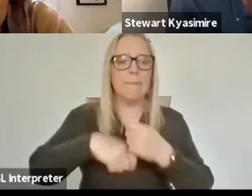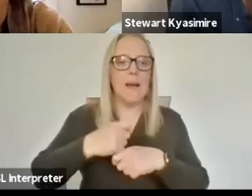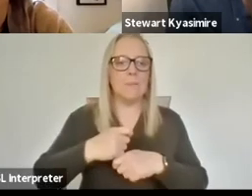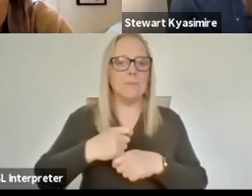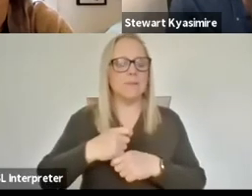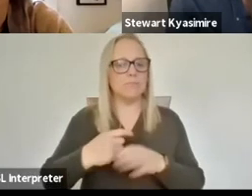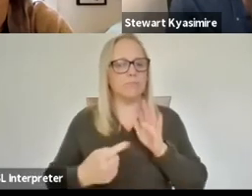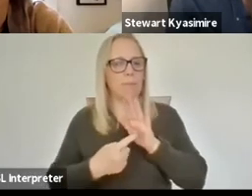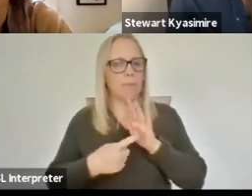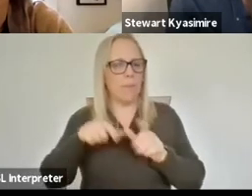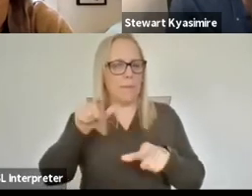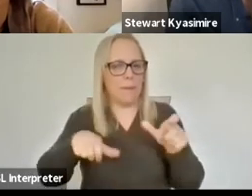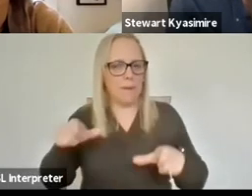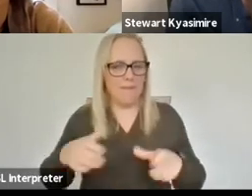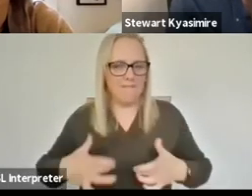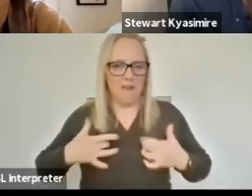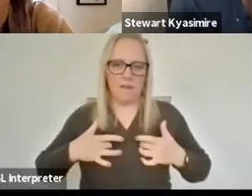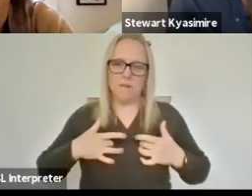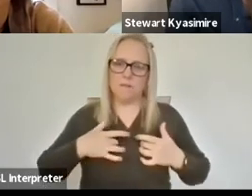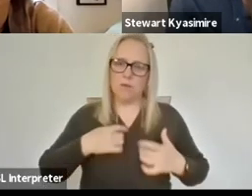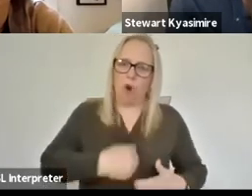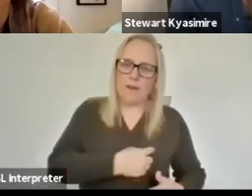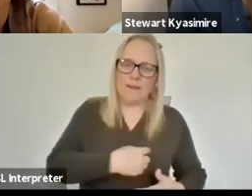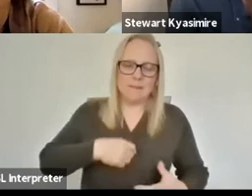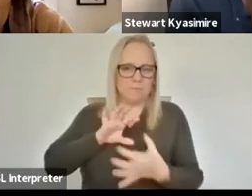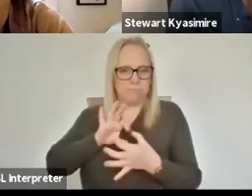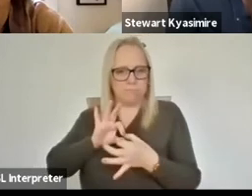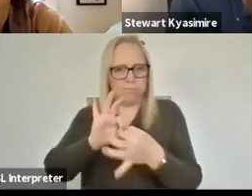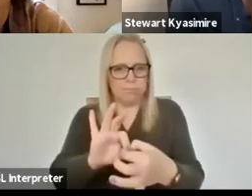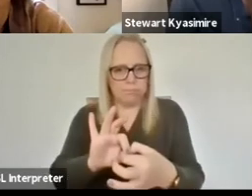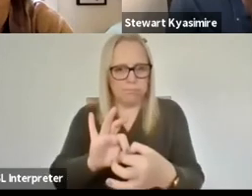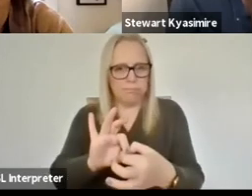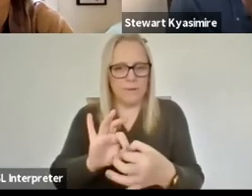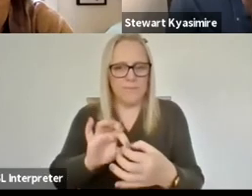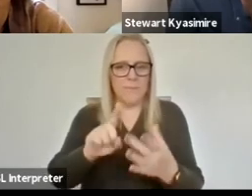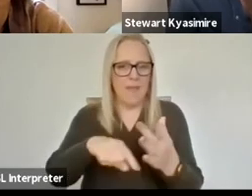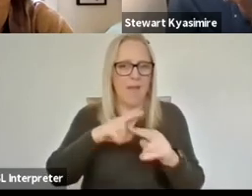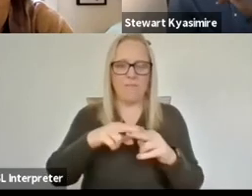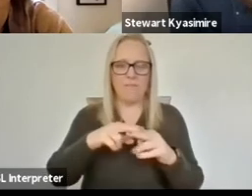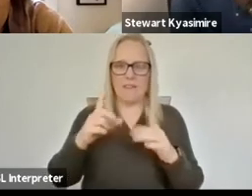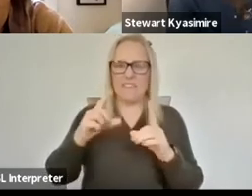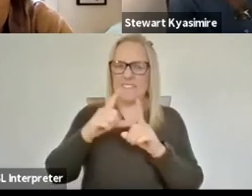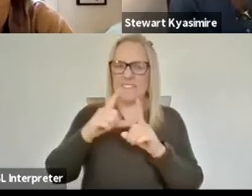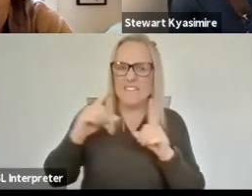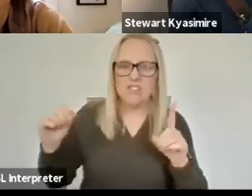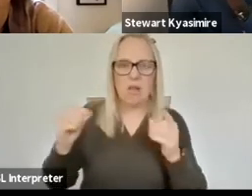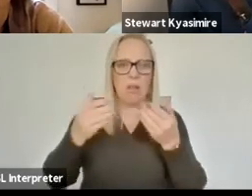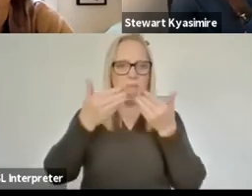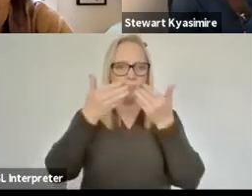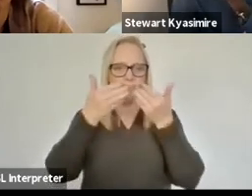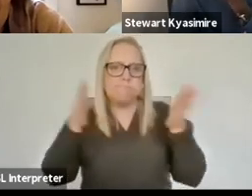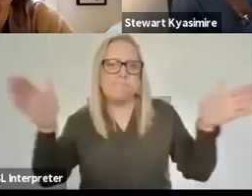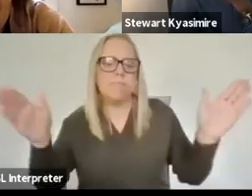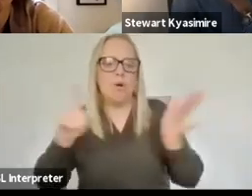like an honest engagement with other people however it's made whether it's made on a mass digital platform or in tiny little